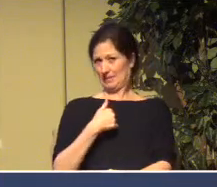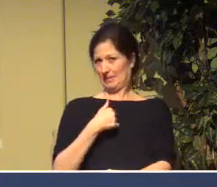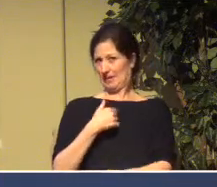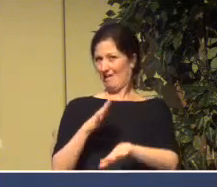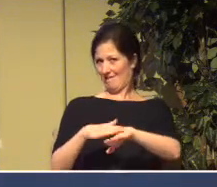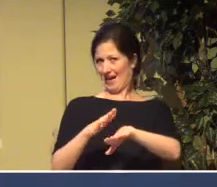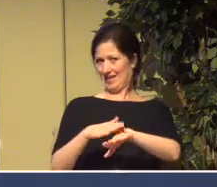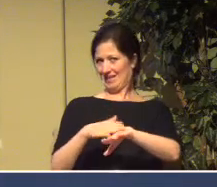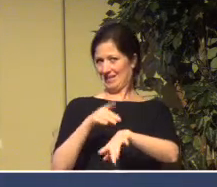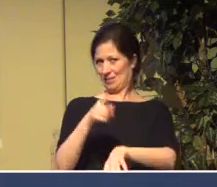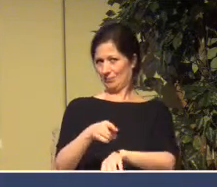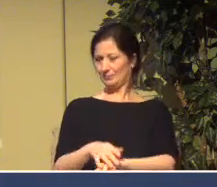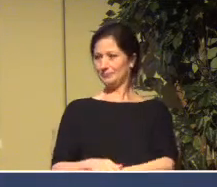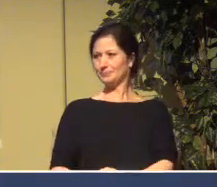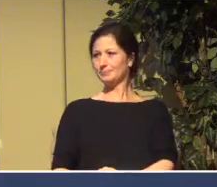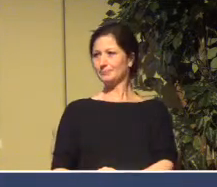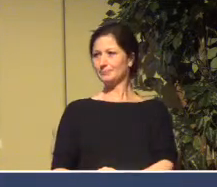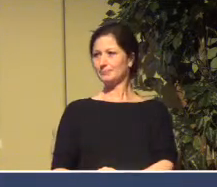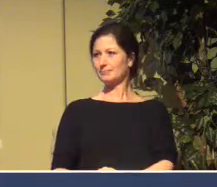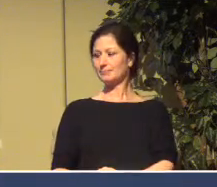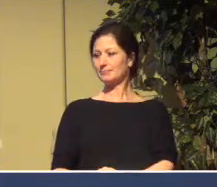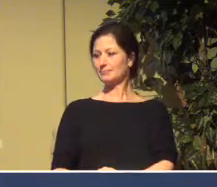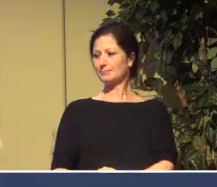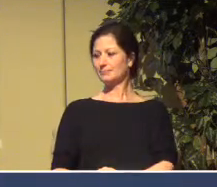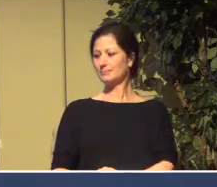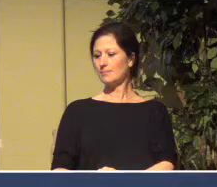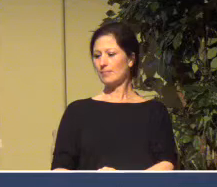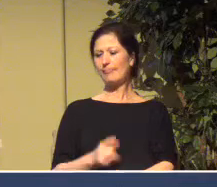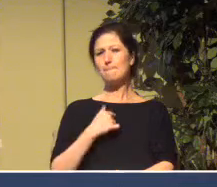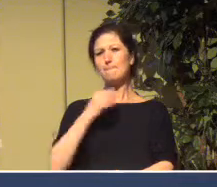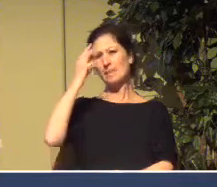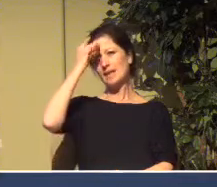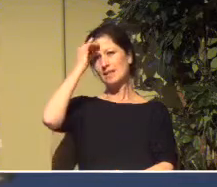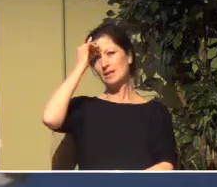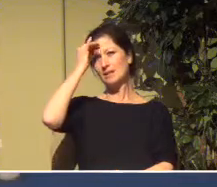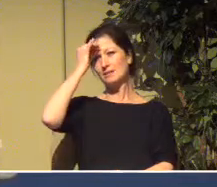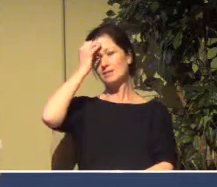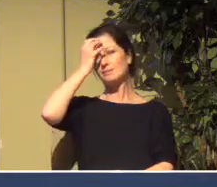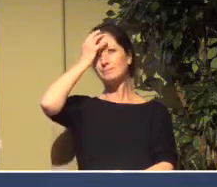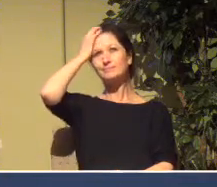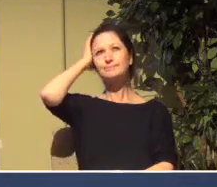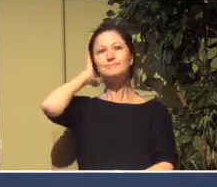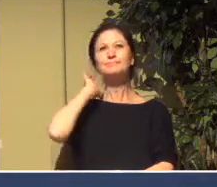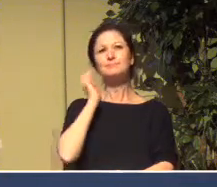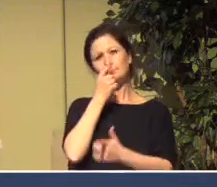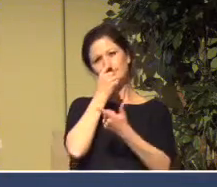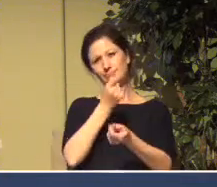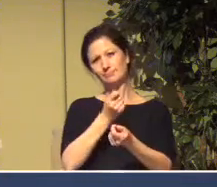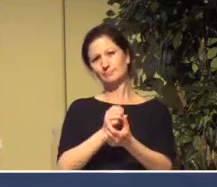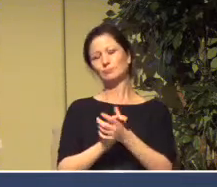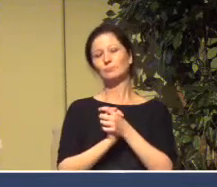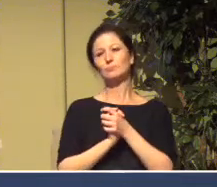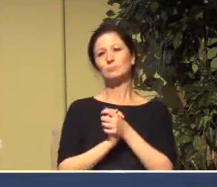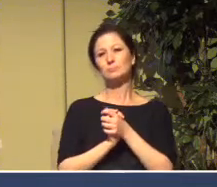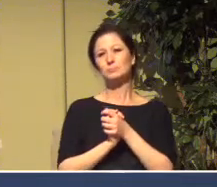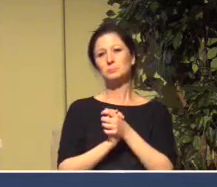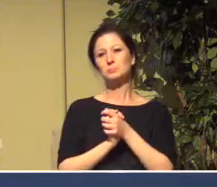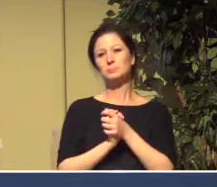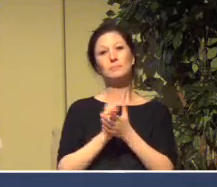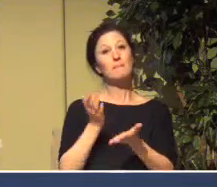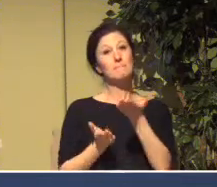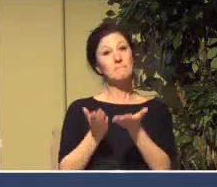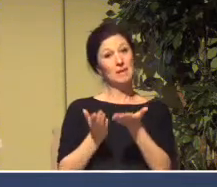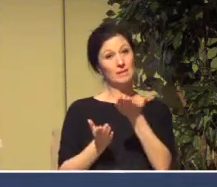It's one I ran across online and I thought it was an interesting one. You might consider doing a